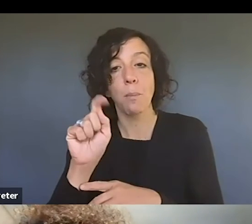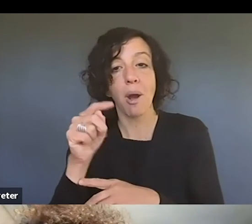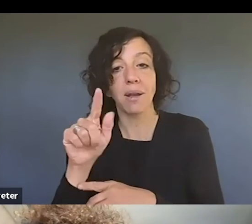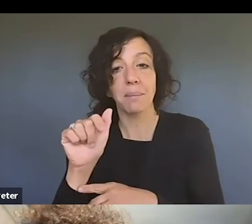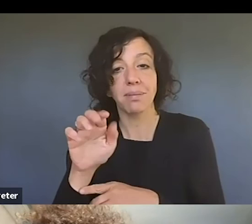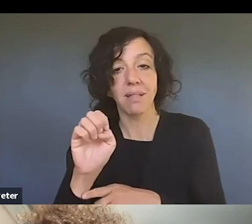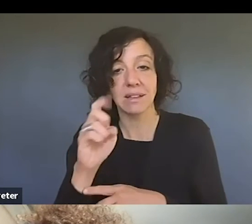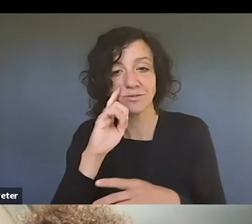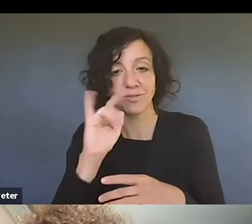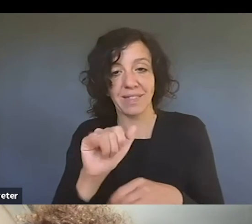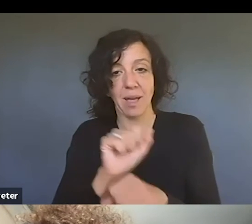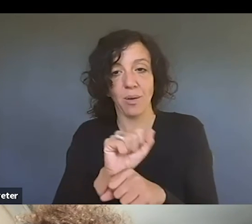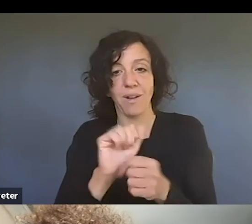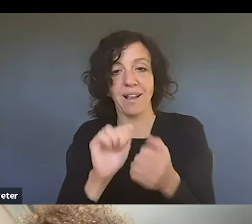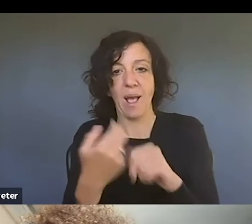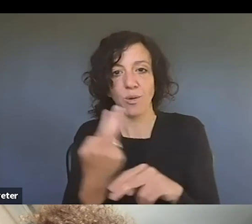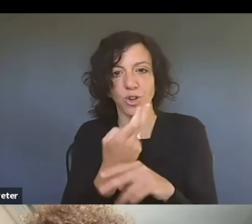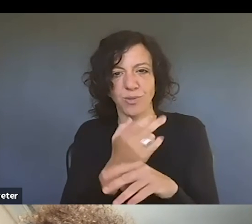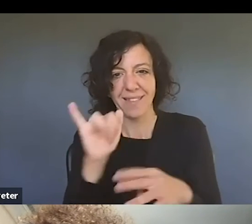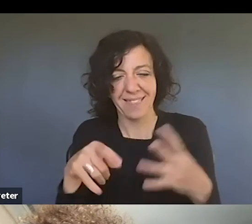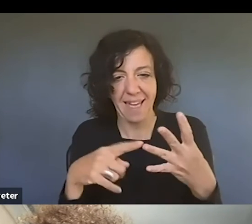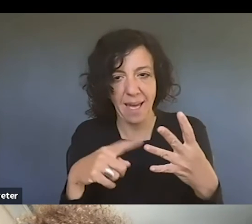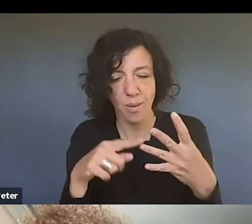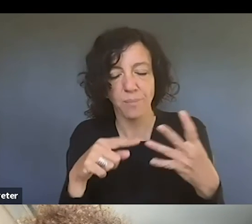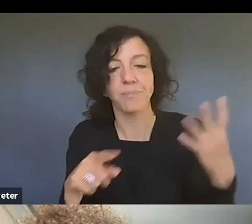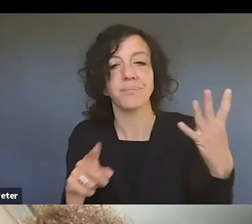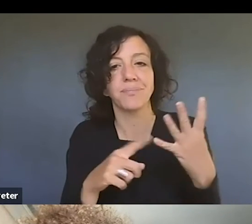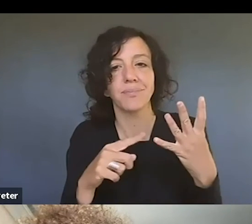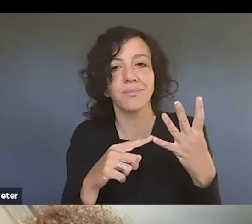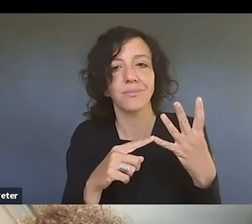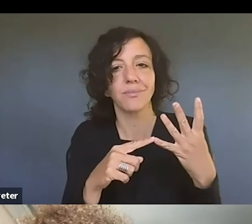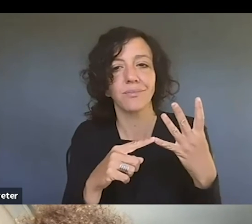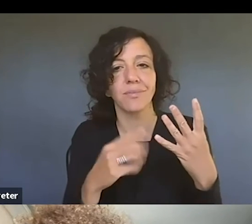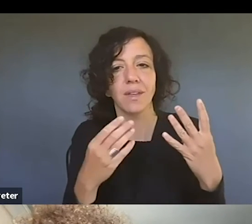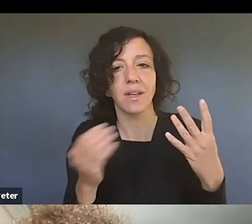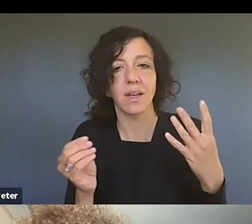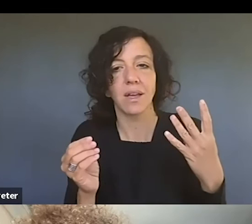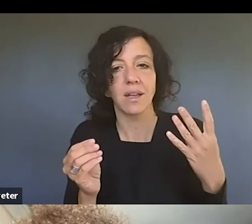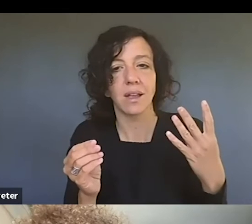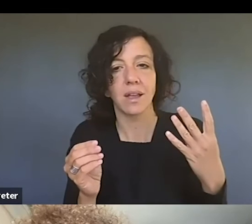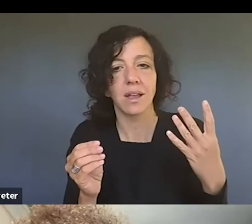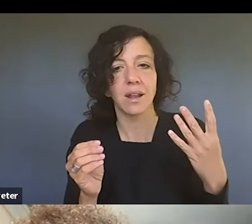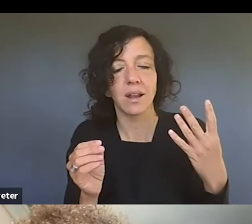the work that's being used, um, the, uh,